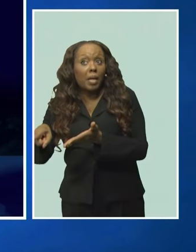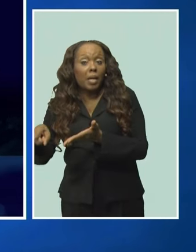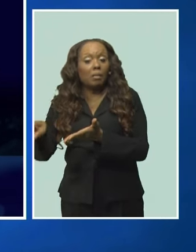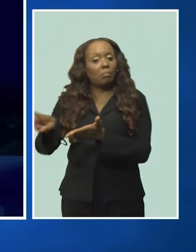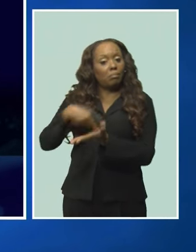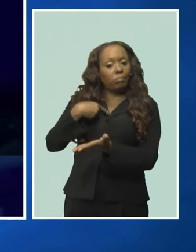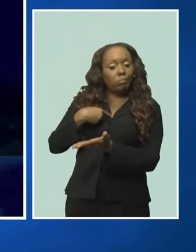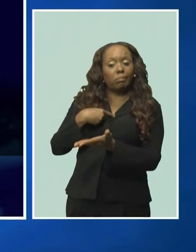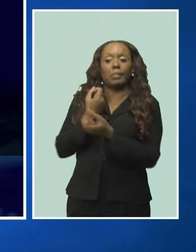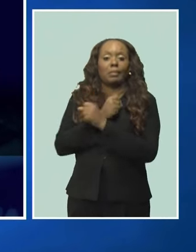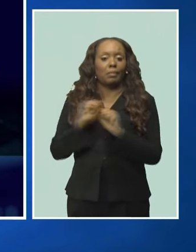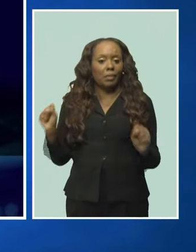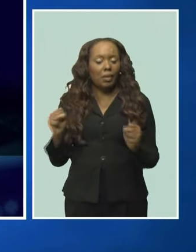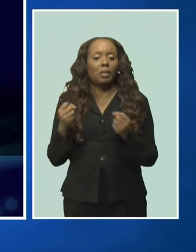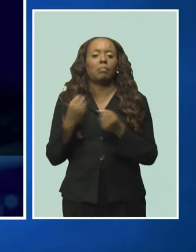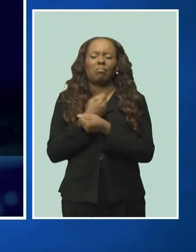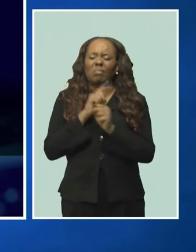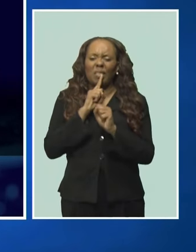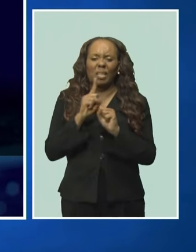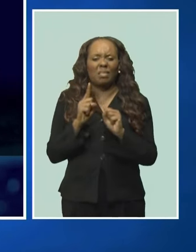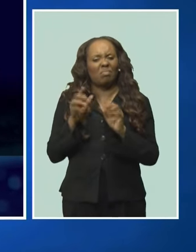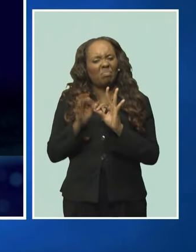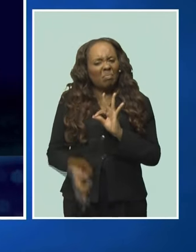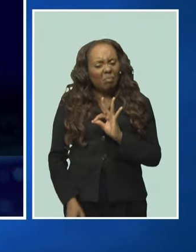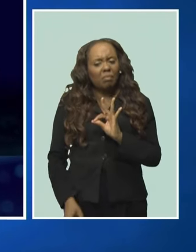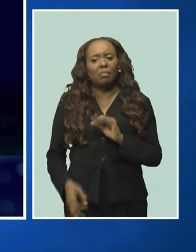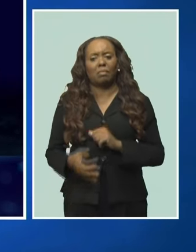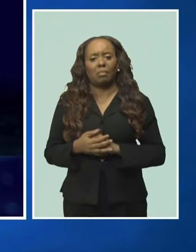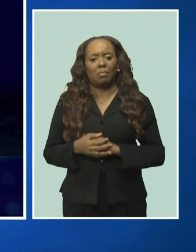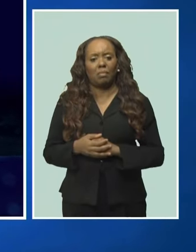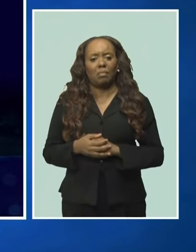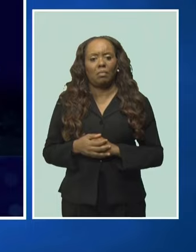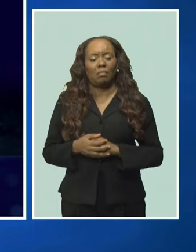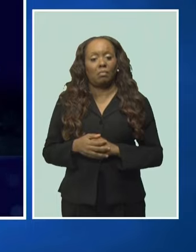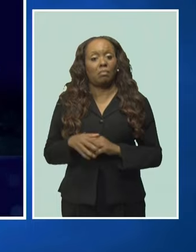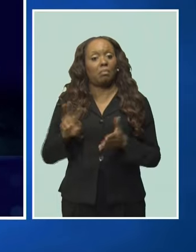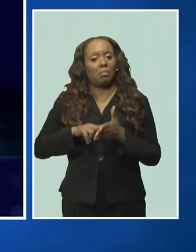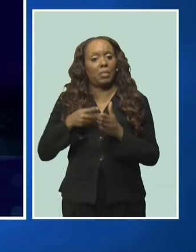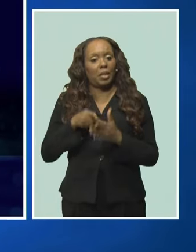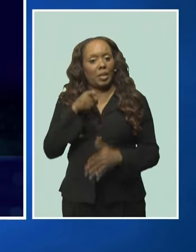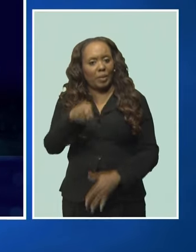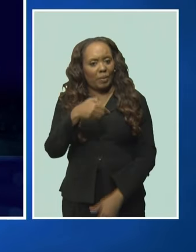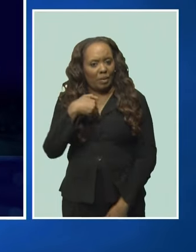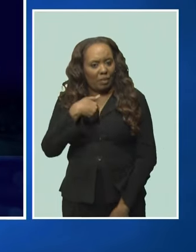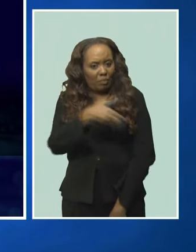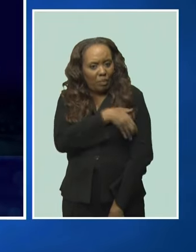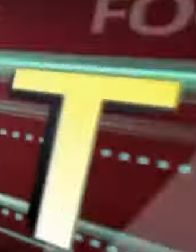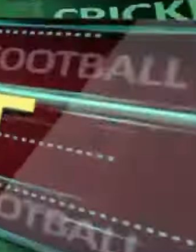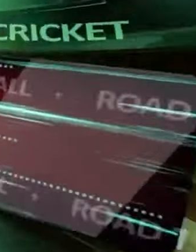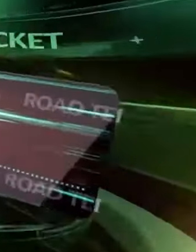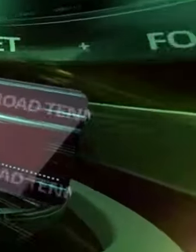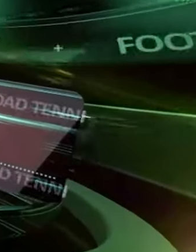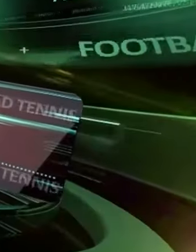a safe, secure, and simple manner, placing power and convenience in their hands.